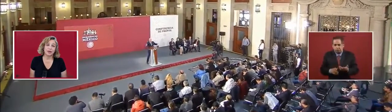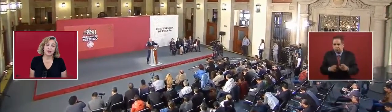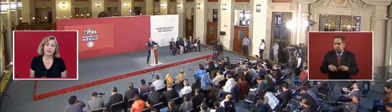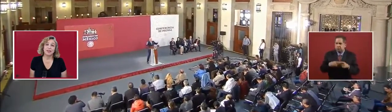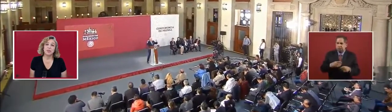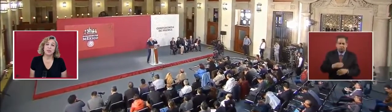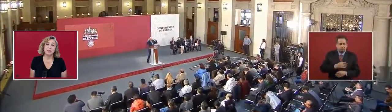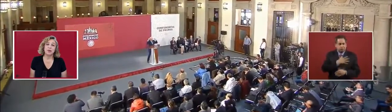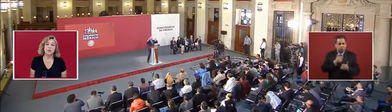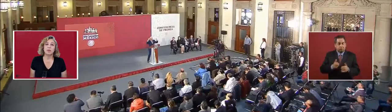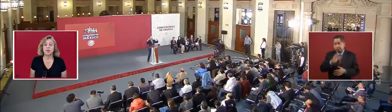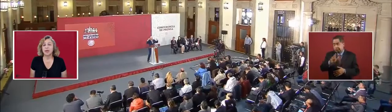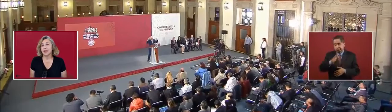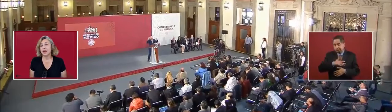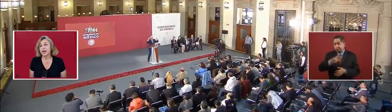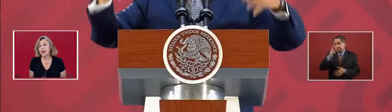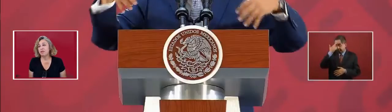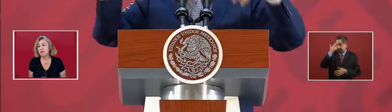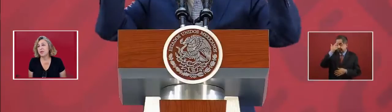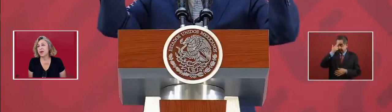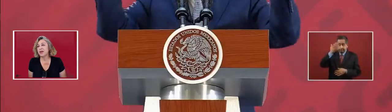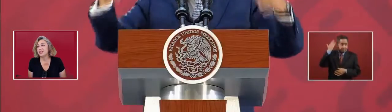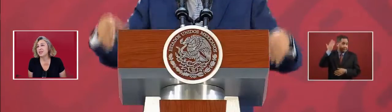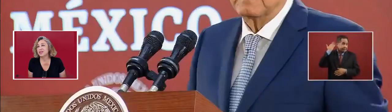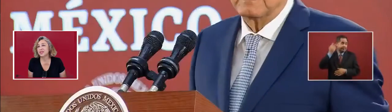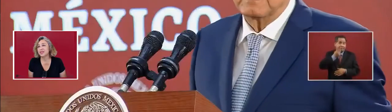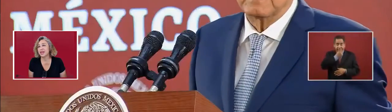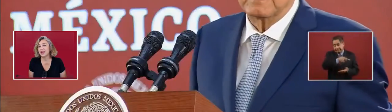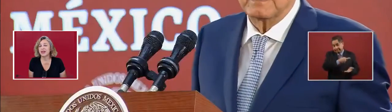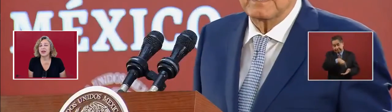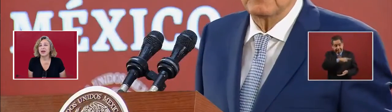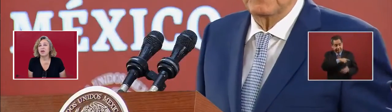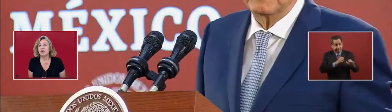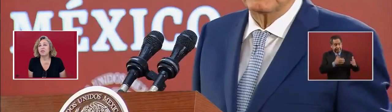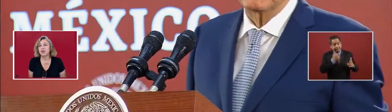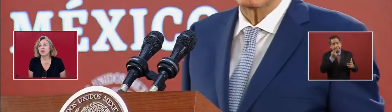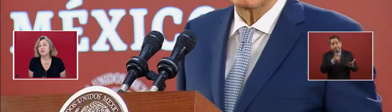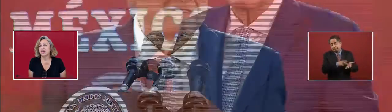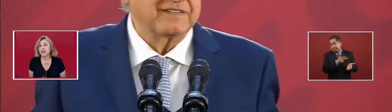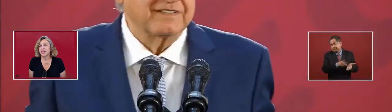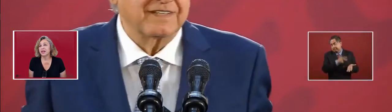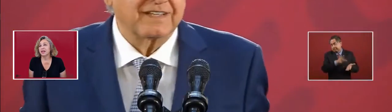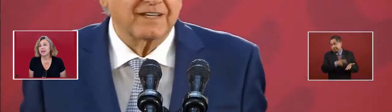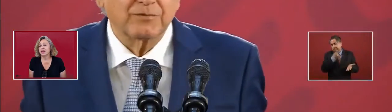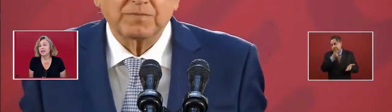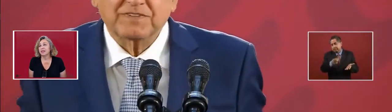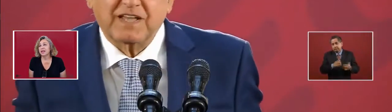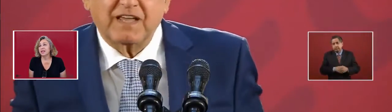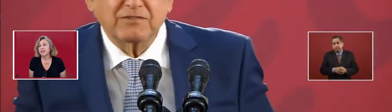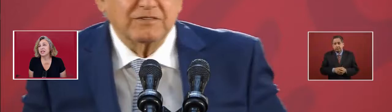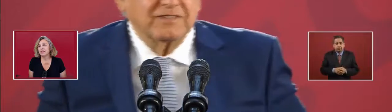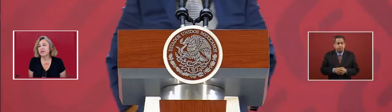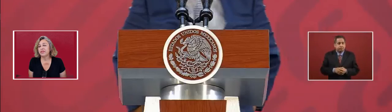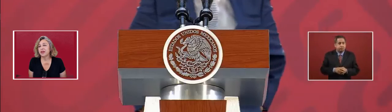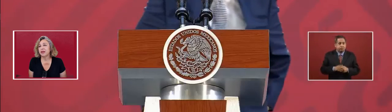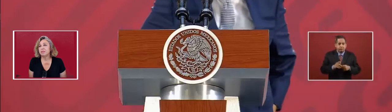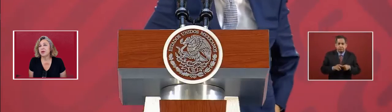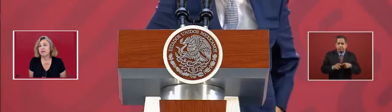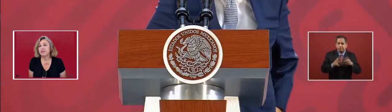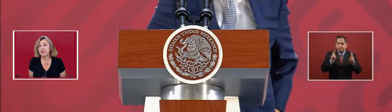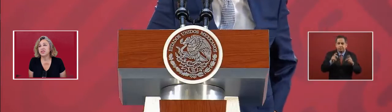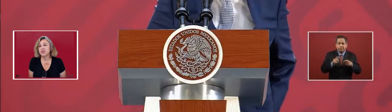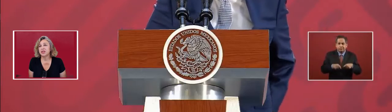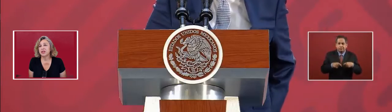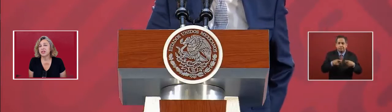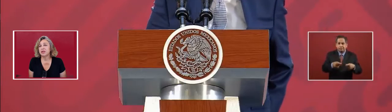-being. And I remember how they used to say over and over again that instead of giving them